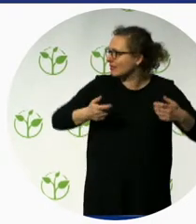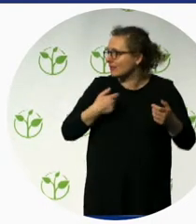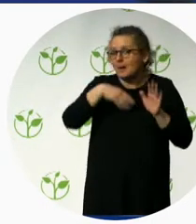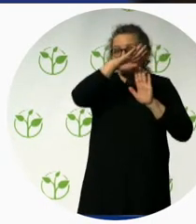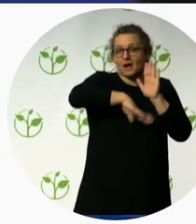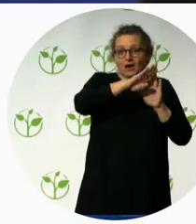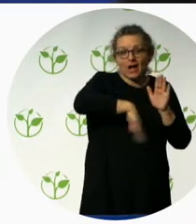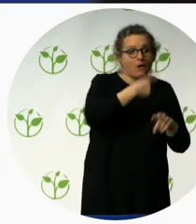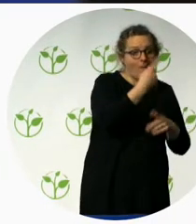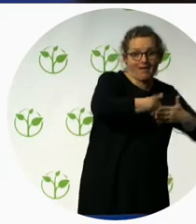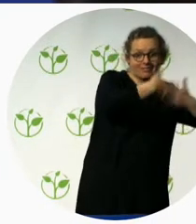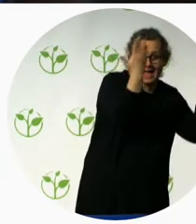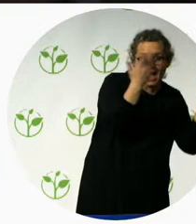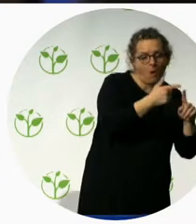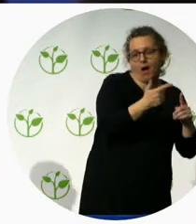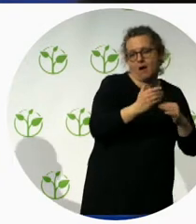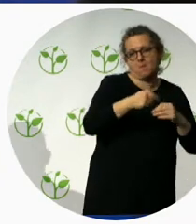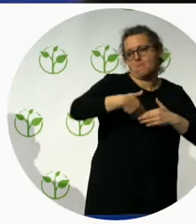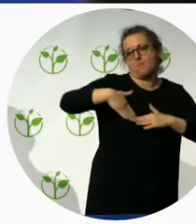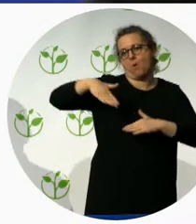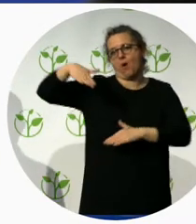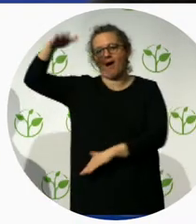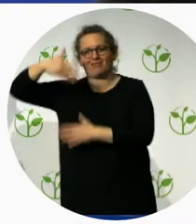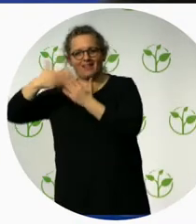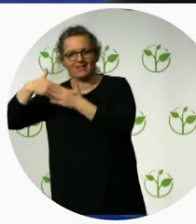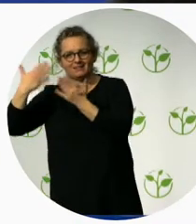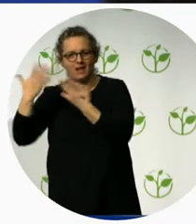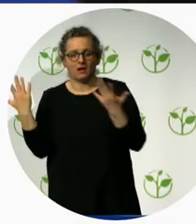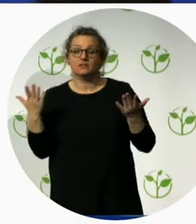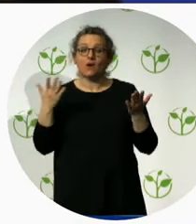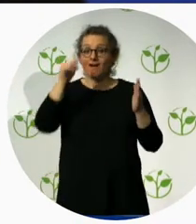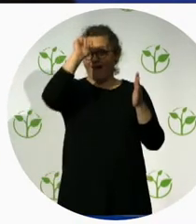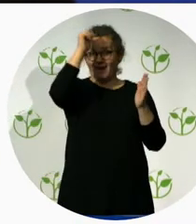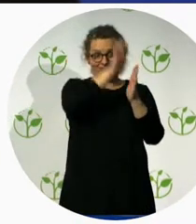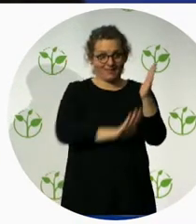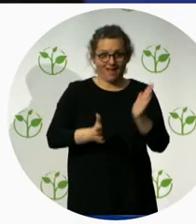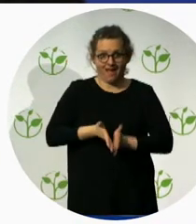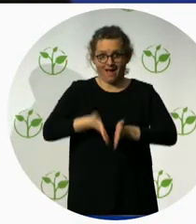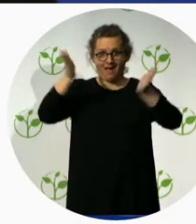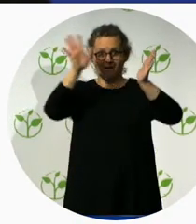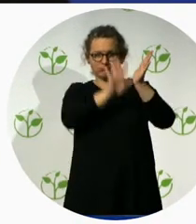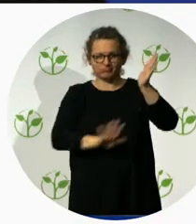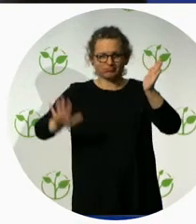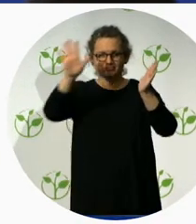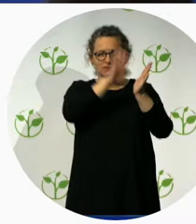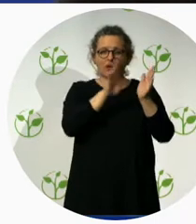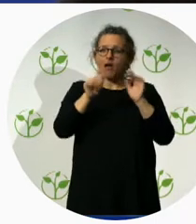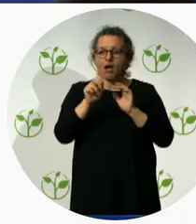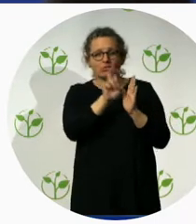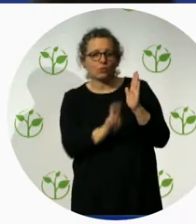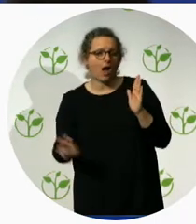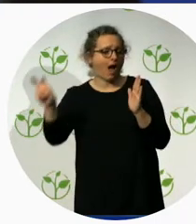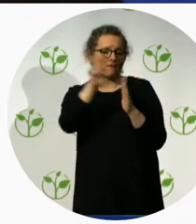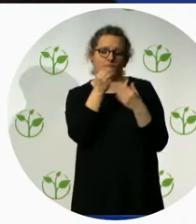Inclusive trips broke all the apprehensions and communication barriers that existed. We started an access to travel conference